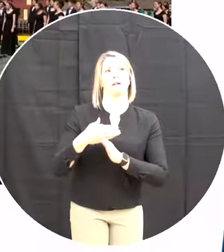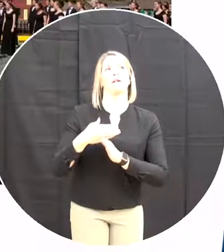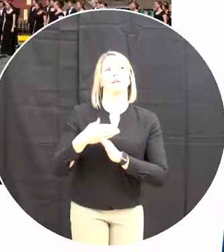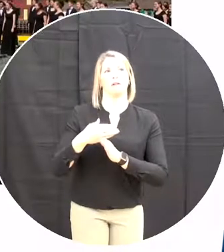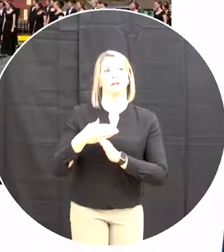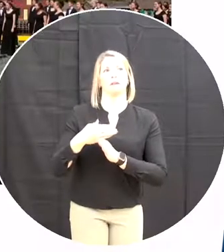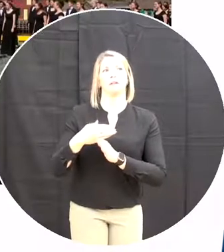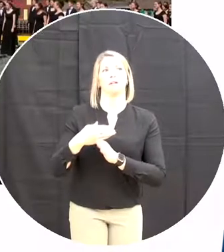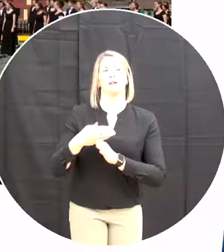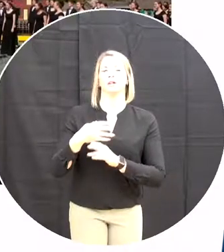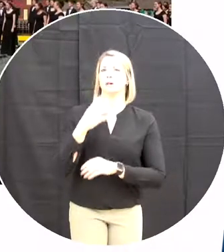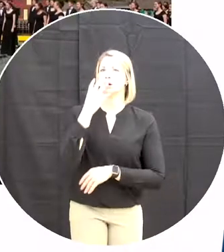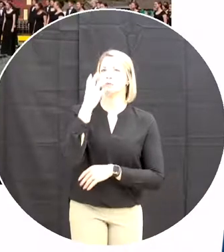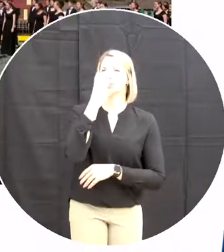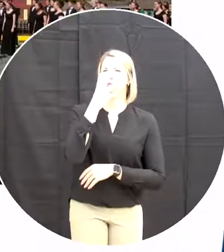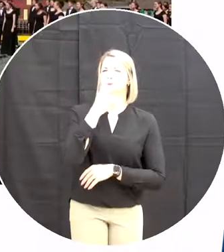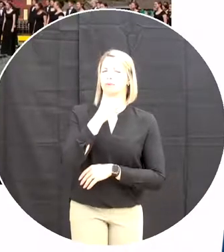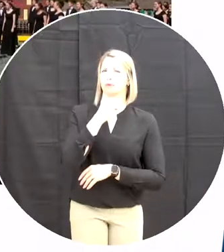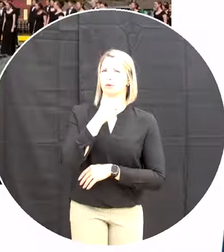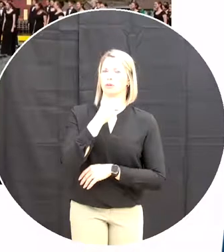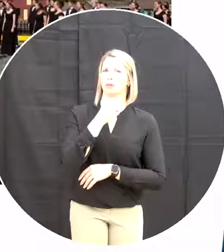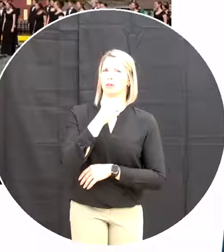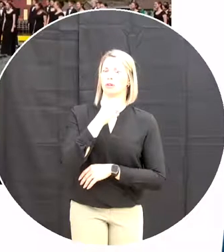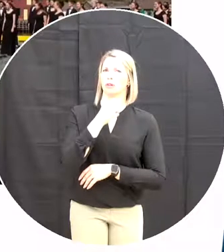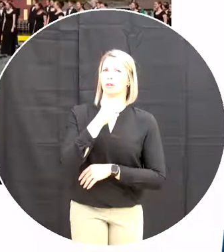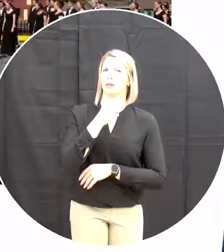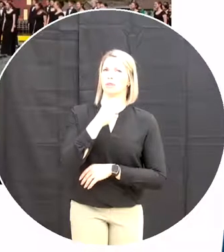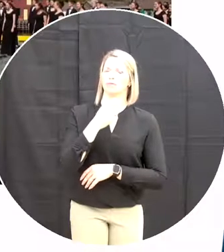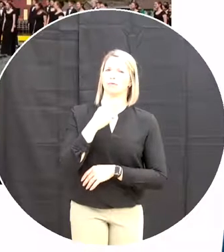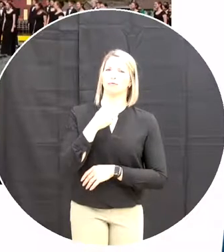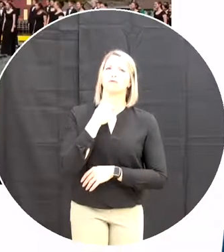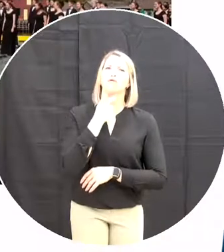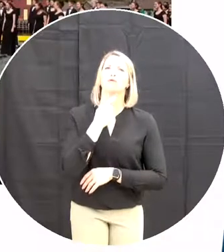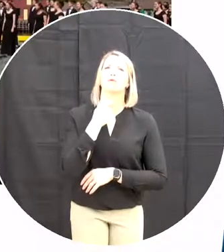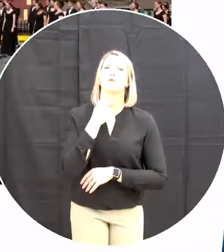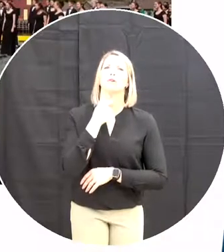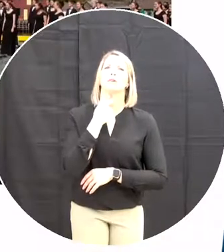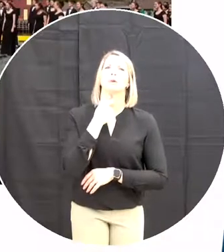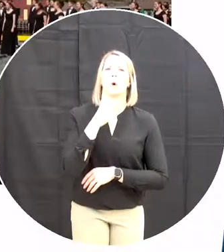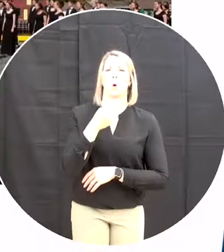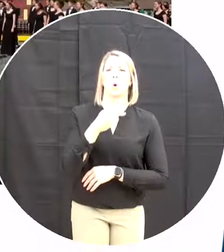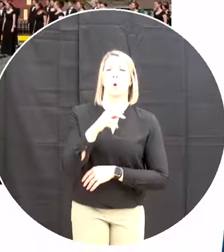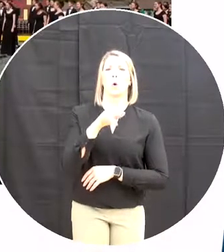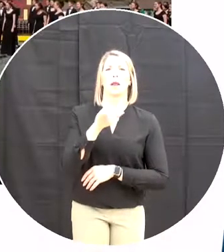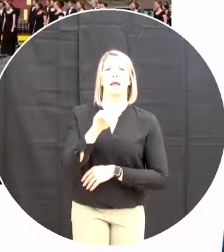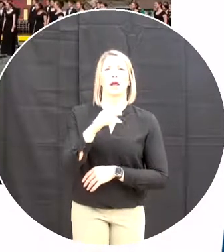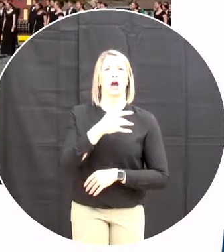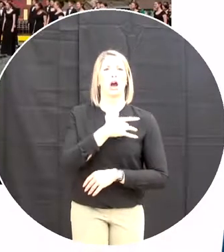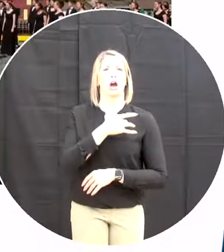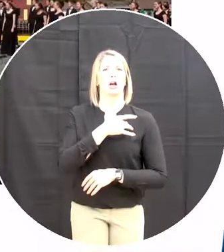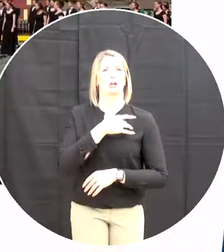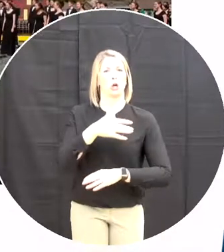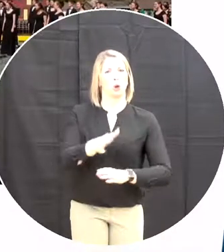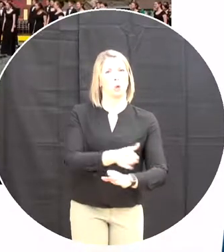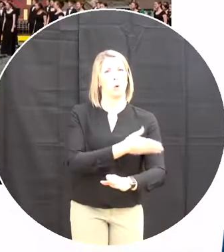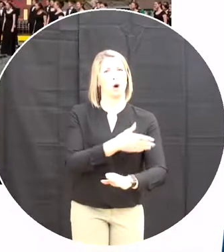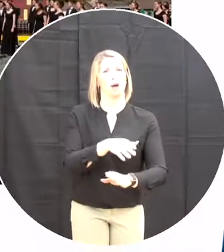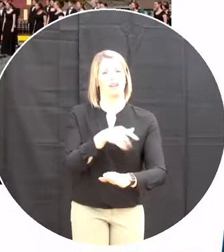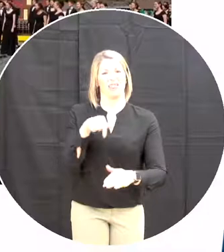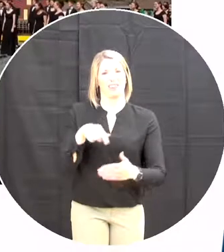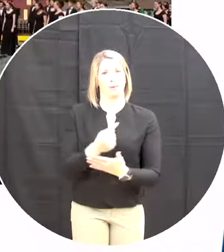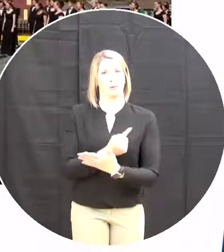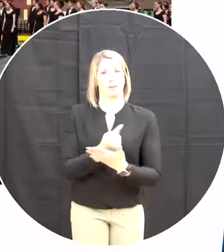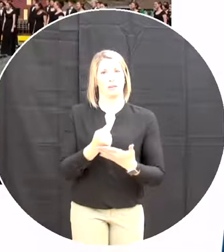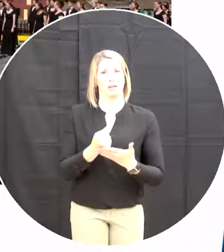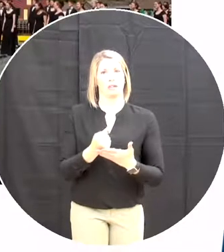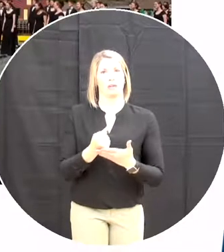a beautiful effort the holy heart chamber choir launched the first of a two-part musical project this week in concert